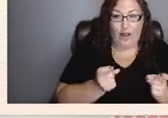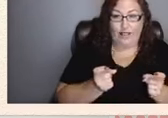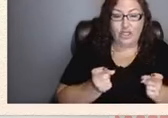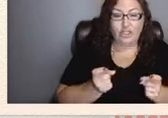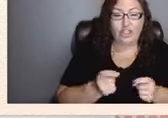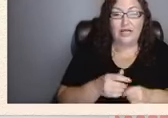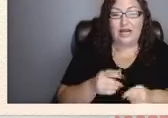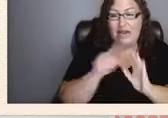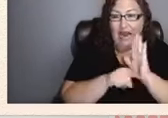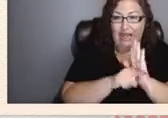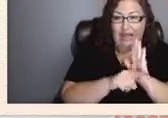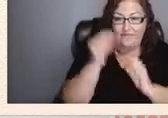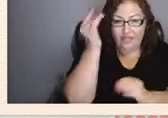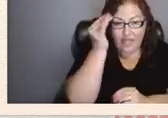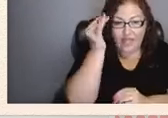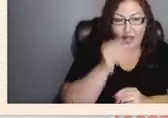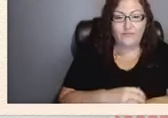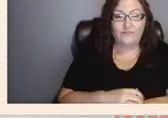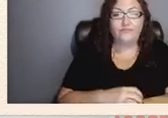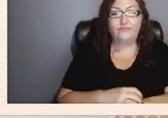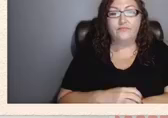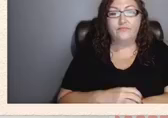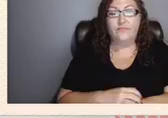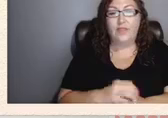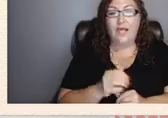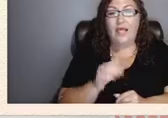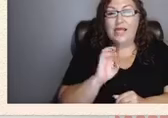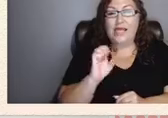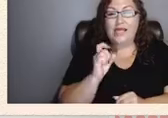executive functioning challenges